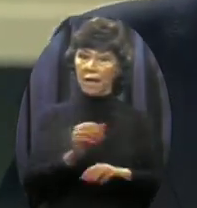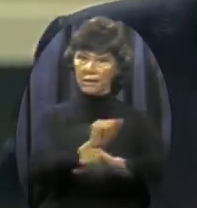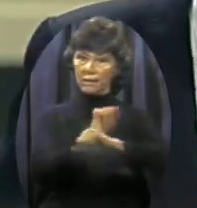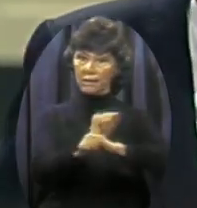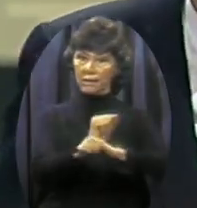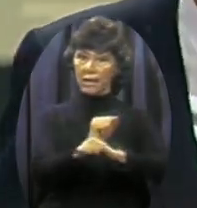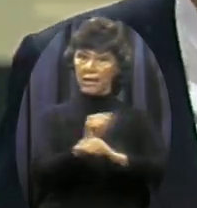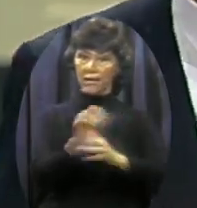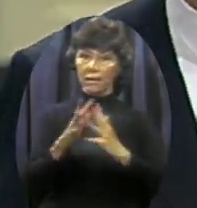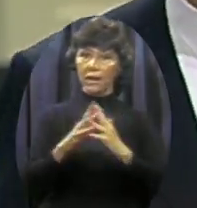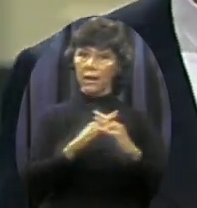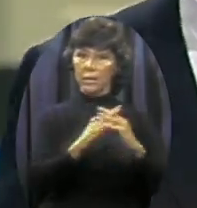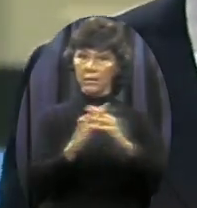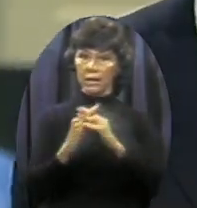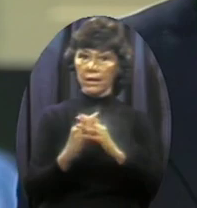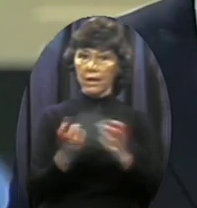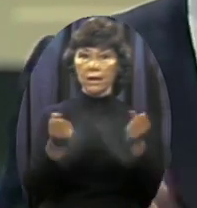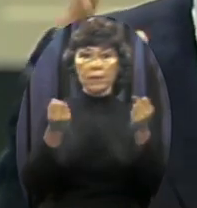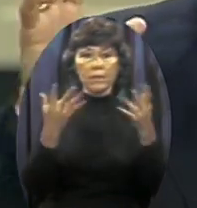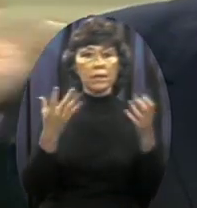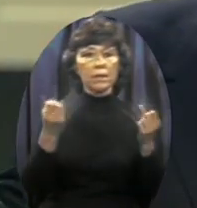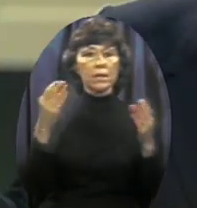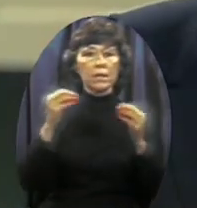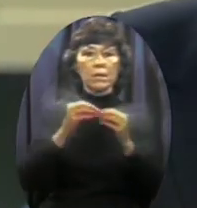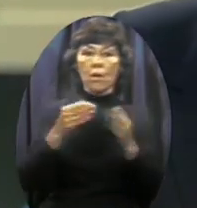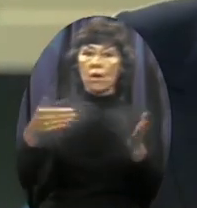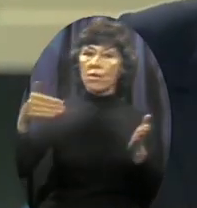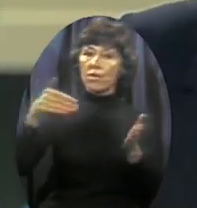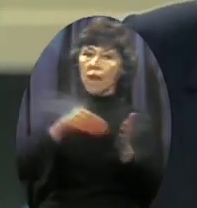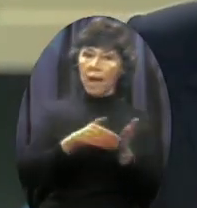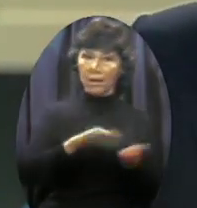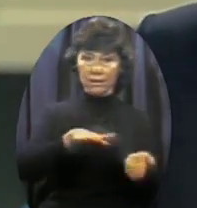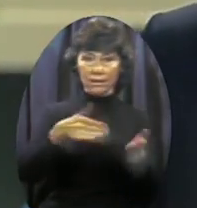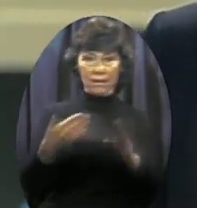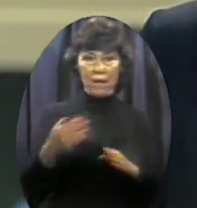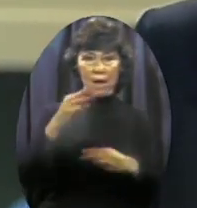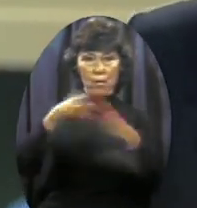116,516 died in World War I Some of you remember World War I